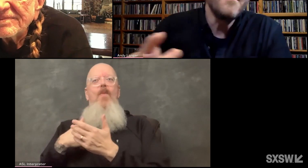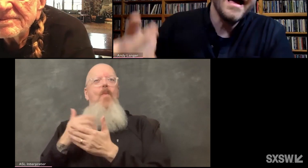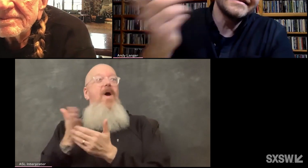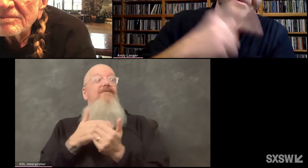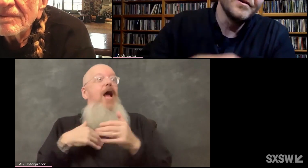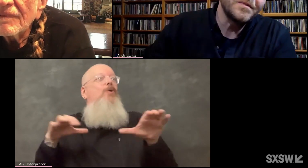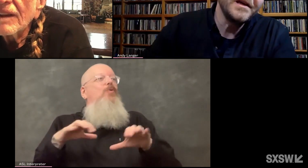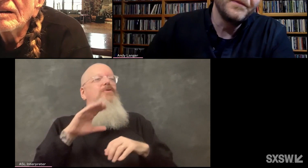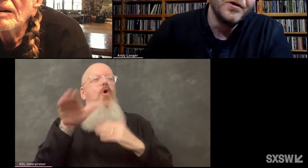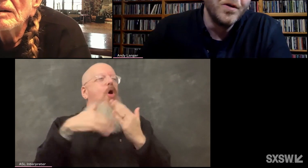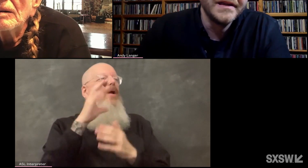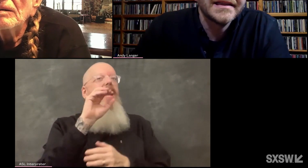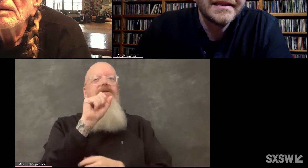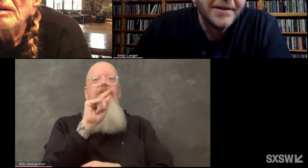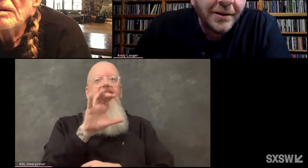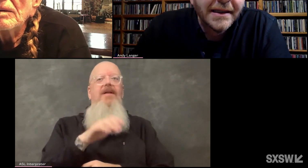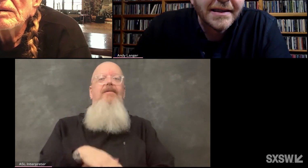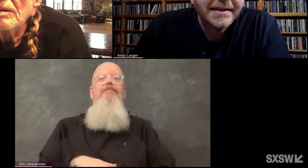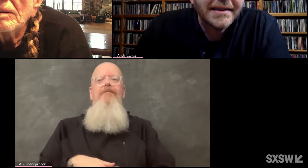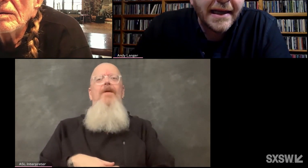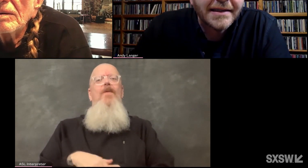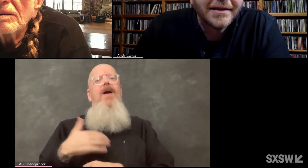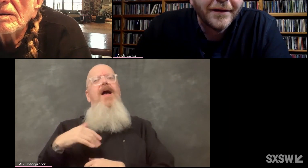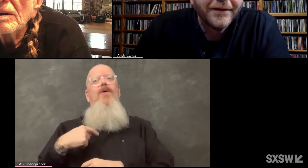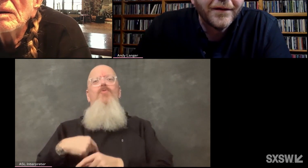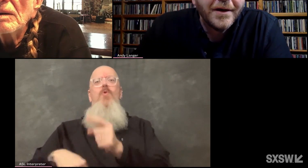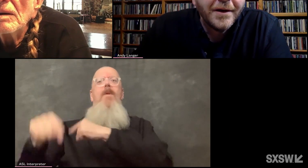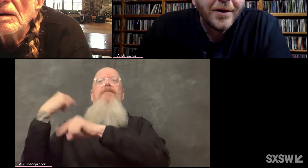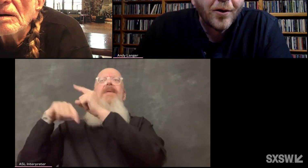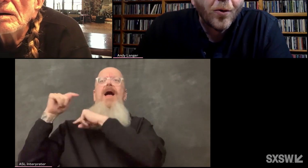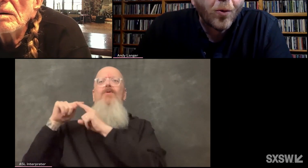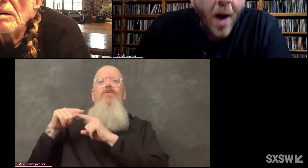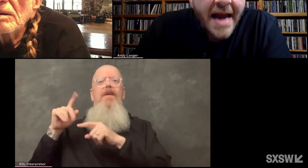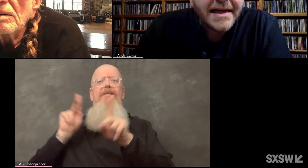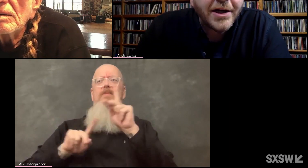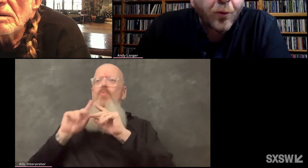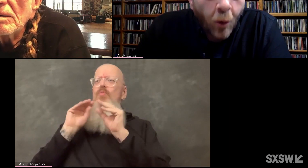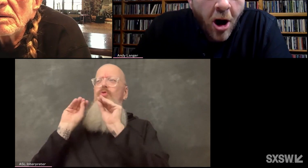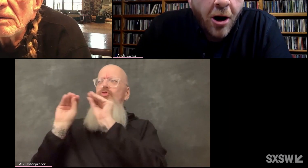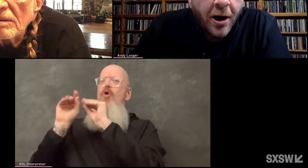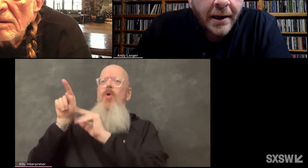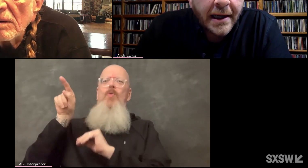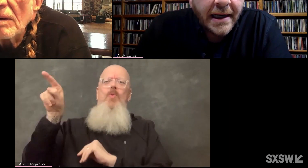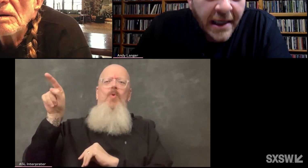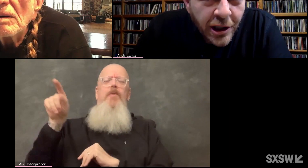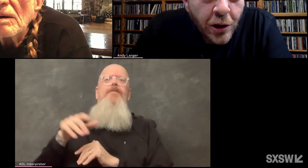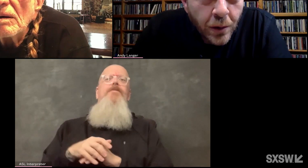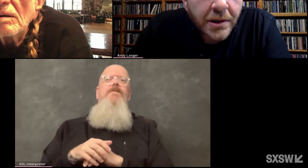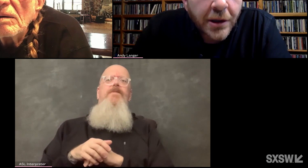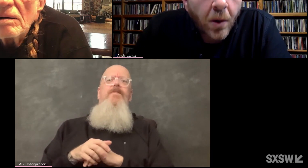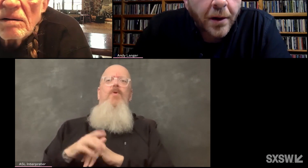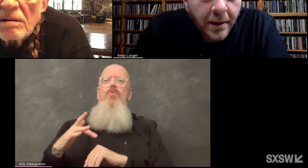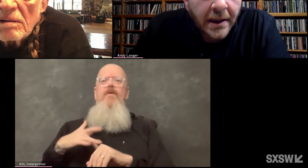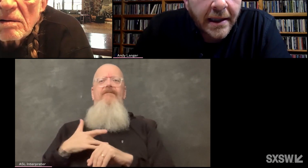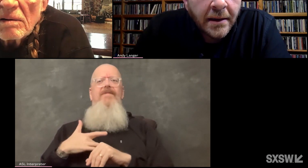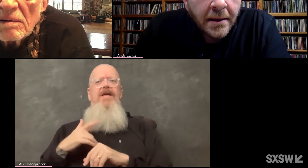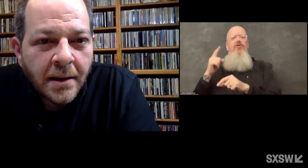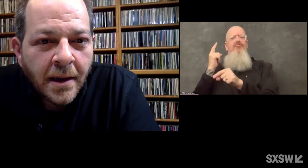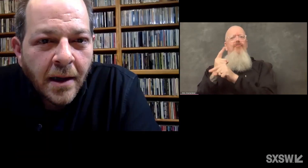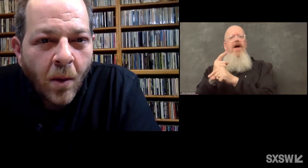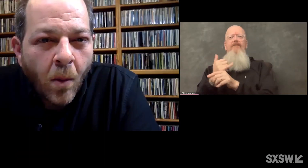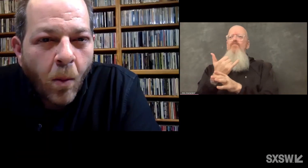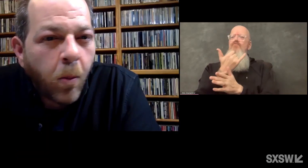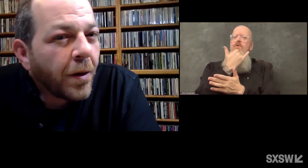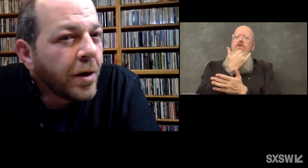Let's go back to those people who instilled a sense of right and wrong along in you so early.